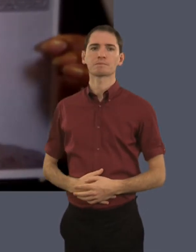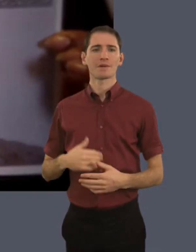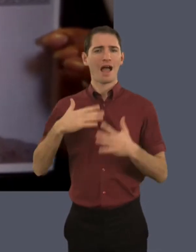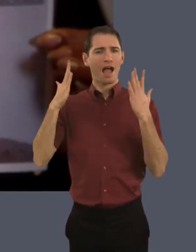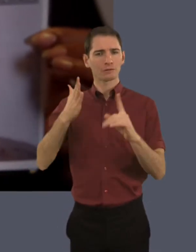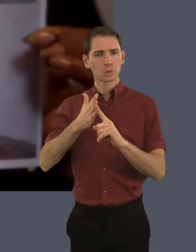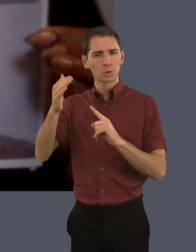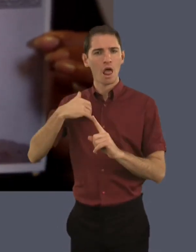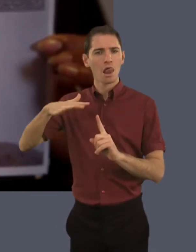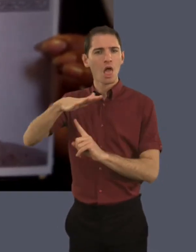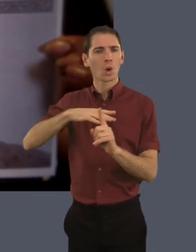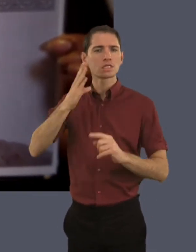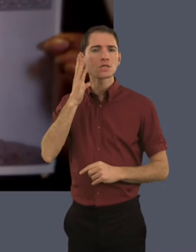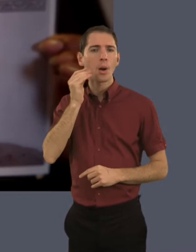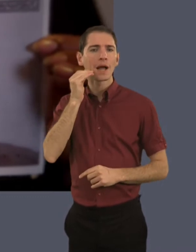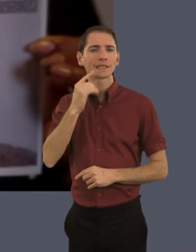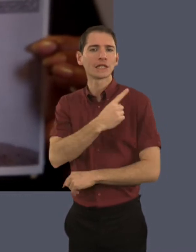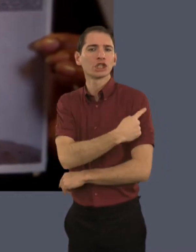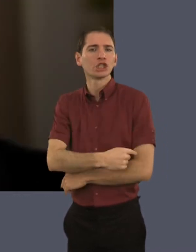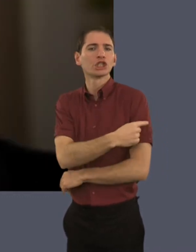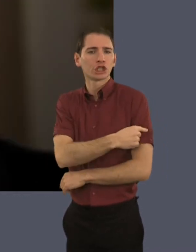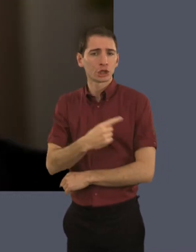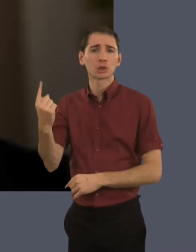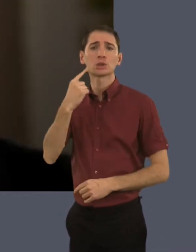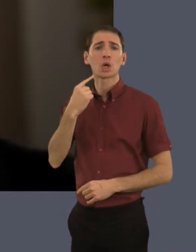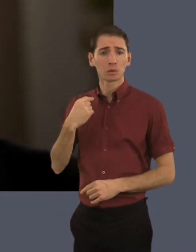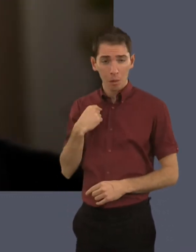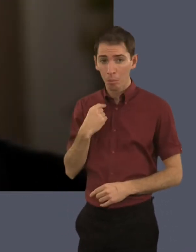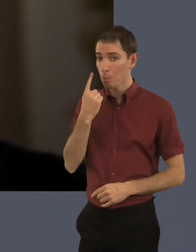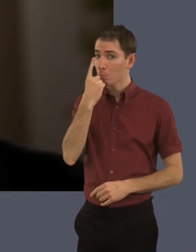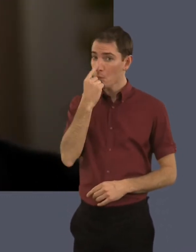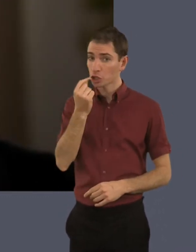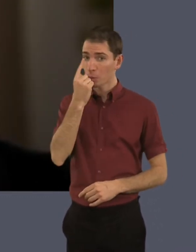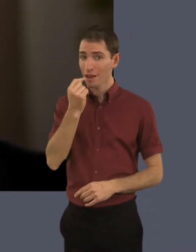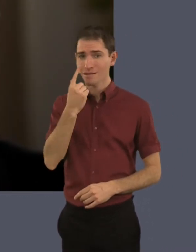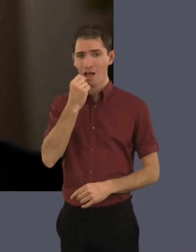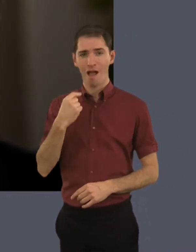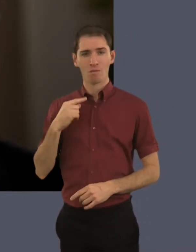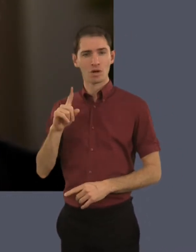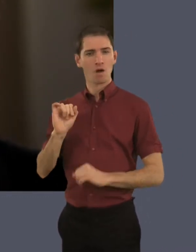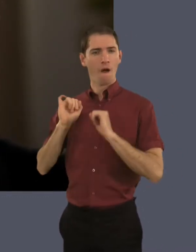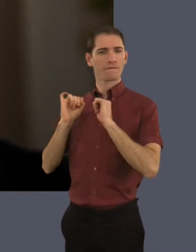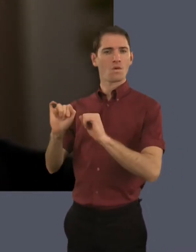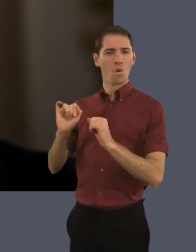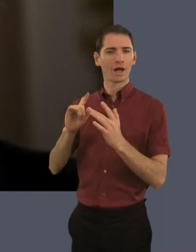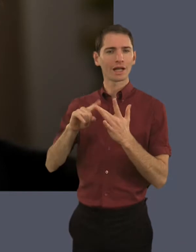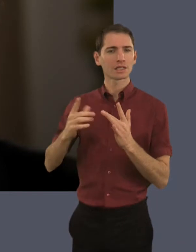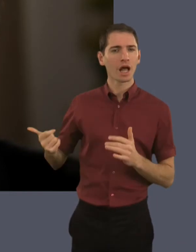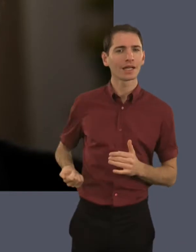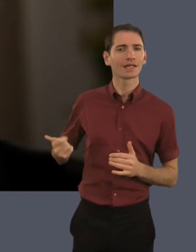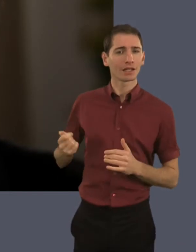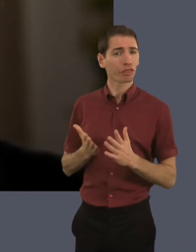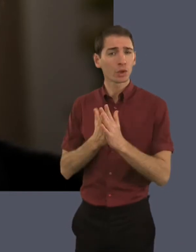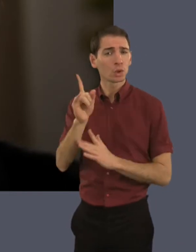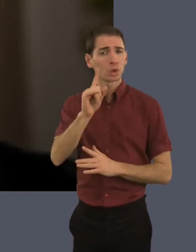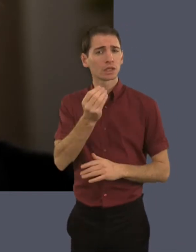I had to go and see my local diabetic nurse, and she mentioned that there is a possibility that I